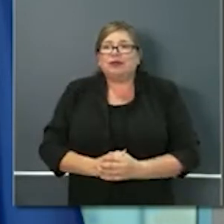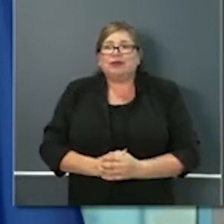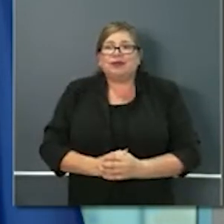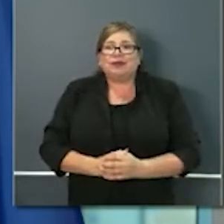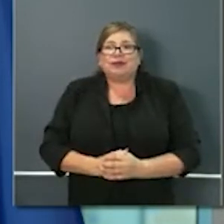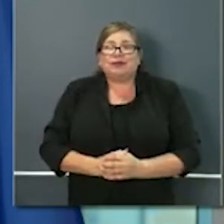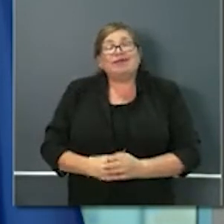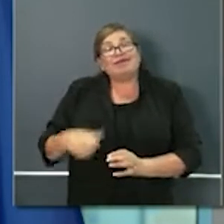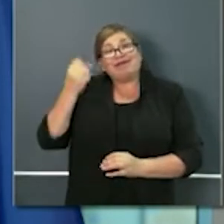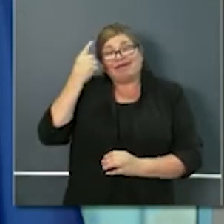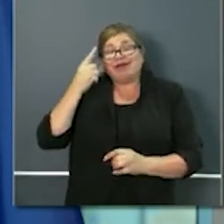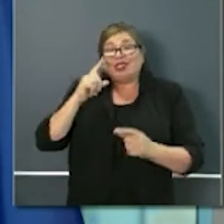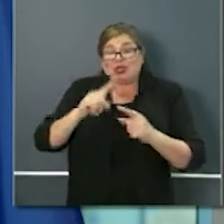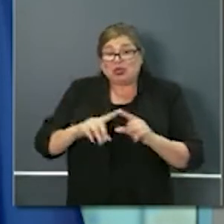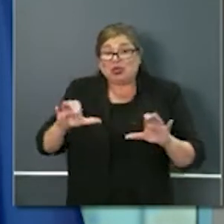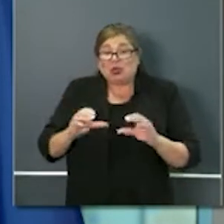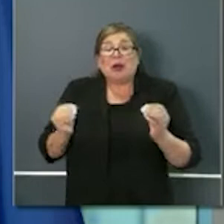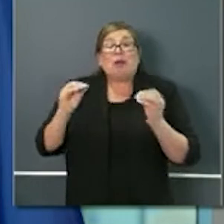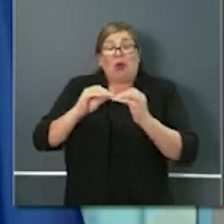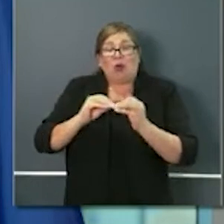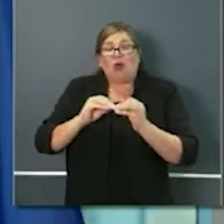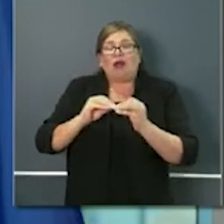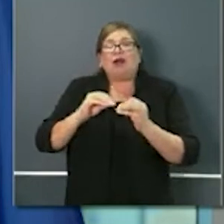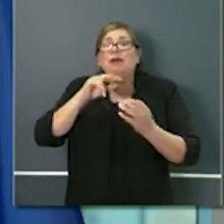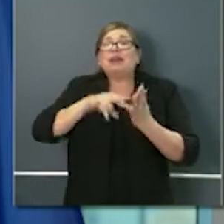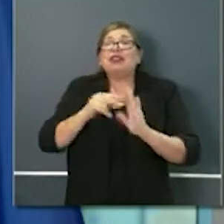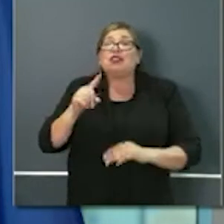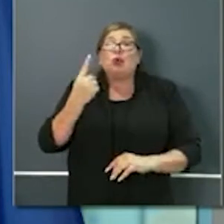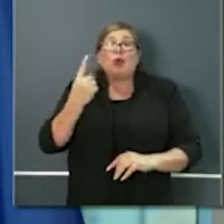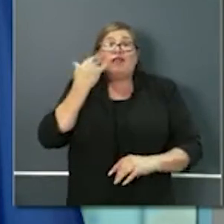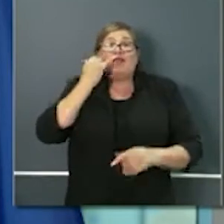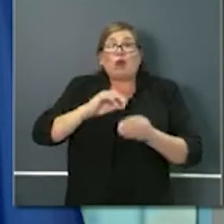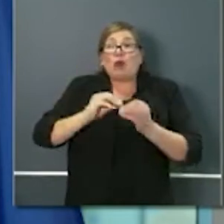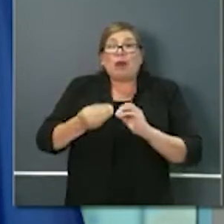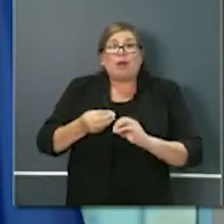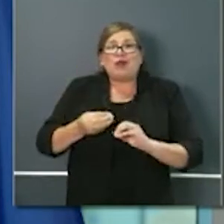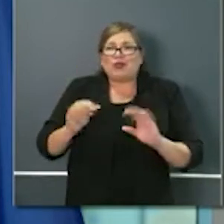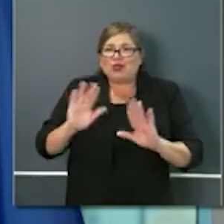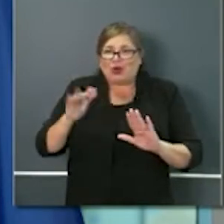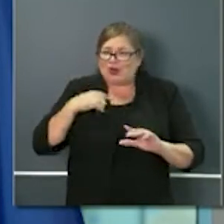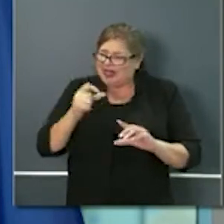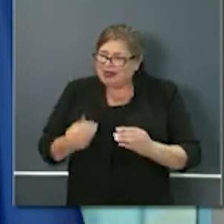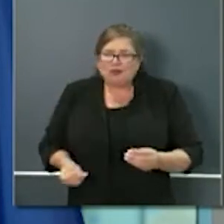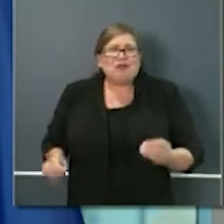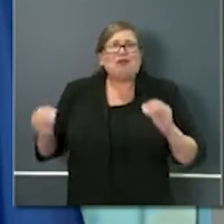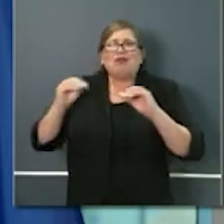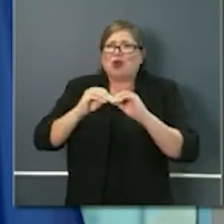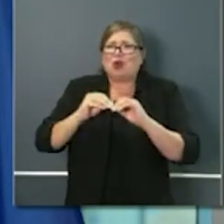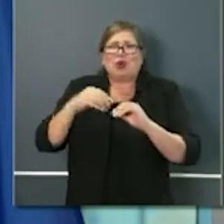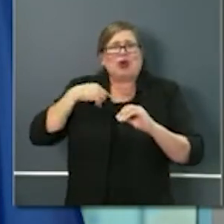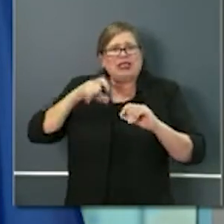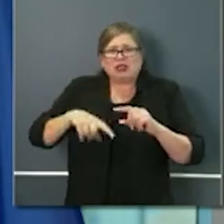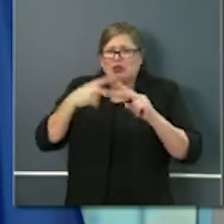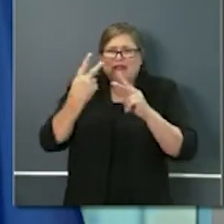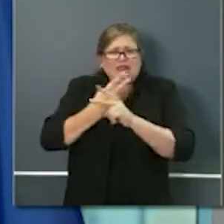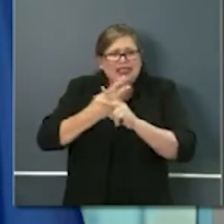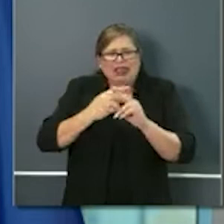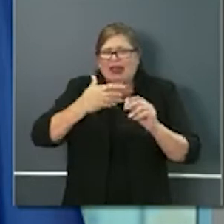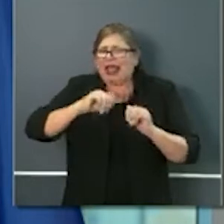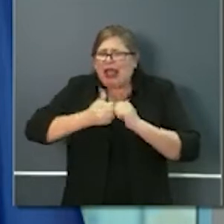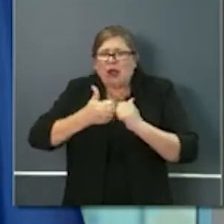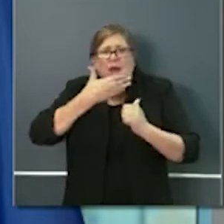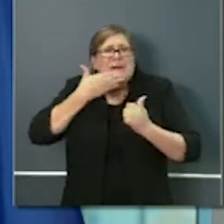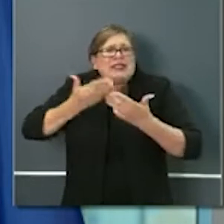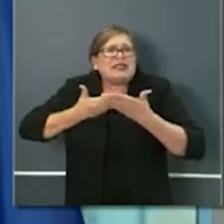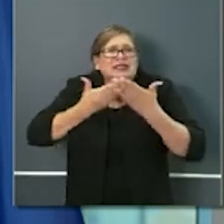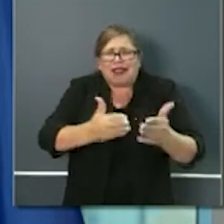just that one point of contact that one hotline we need to be able to drill down in a more substantive way and so we partnered with